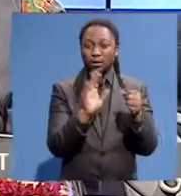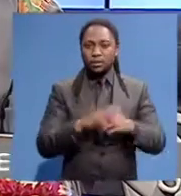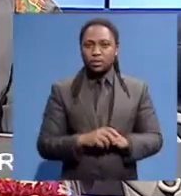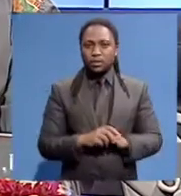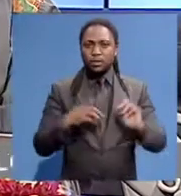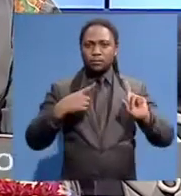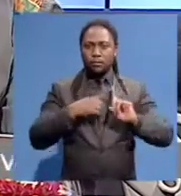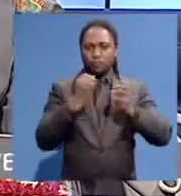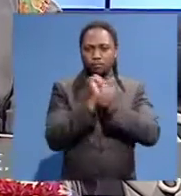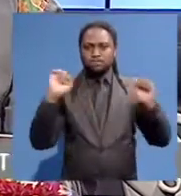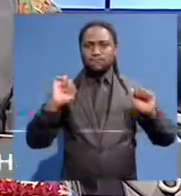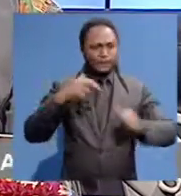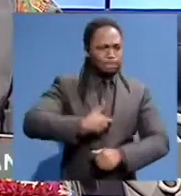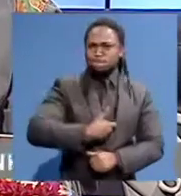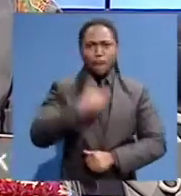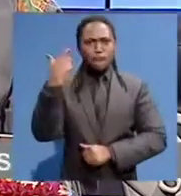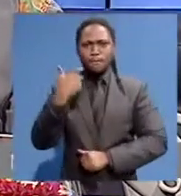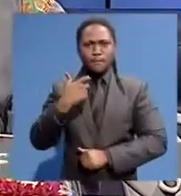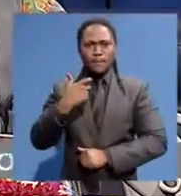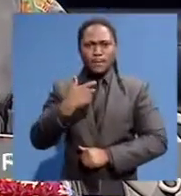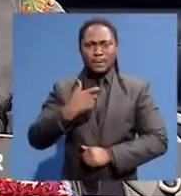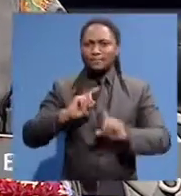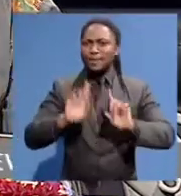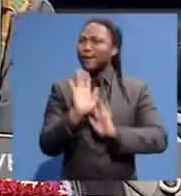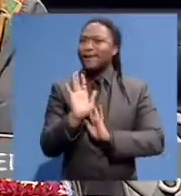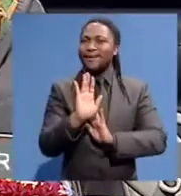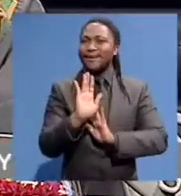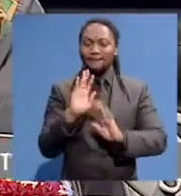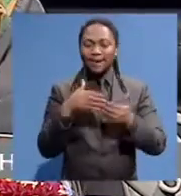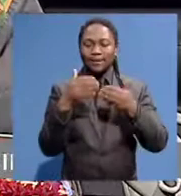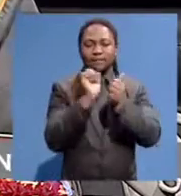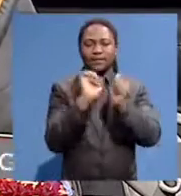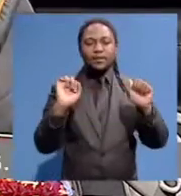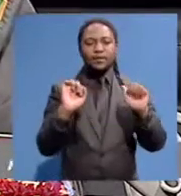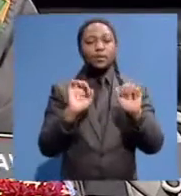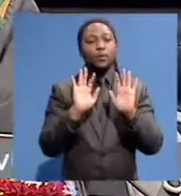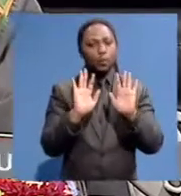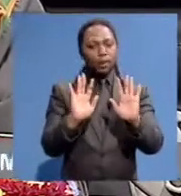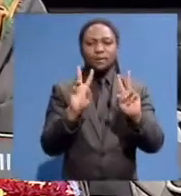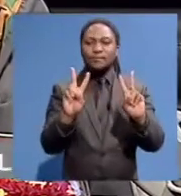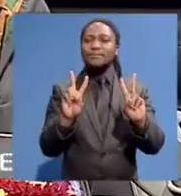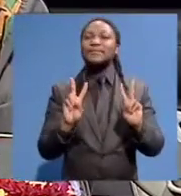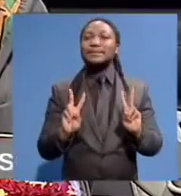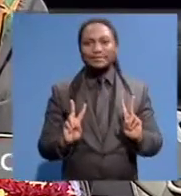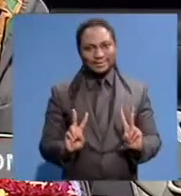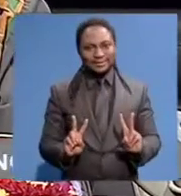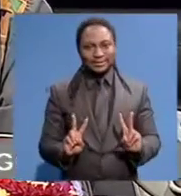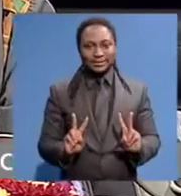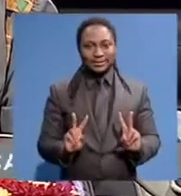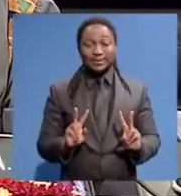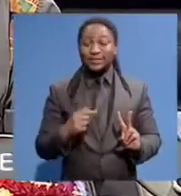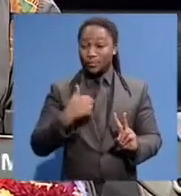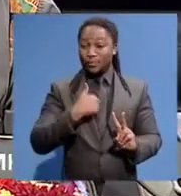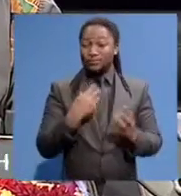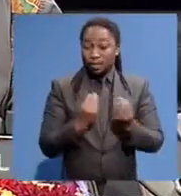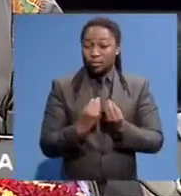came out with revenge and hatred in his heart, but instead he comes out and says, let us forgive, you know? And that for me, in all